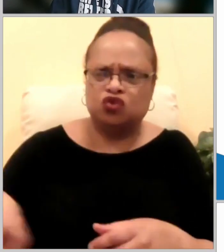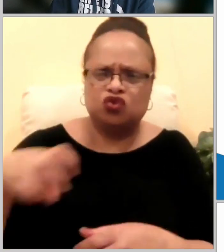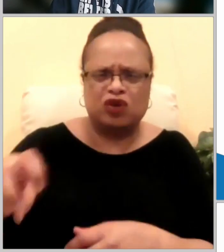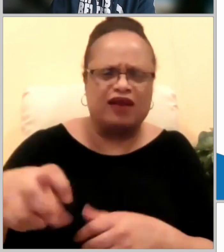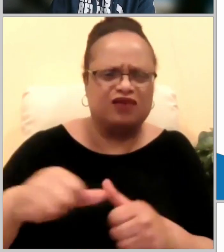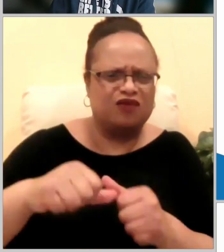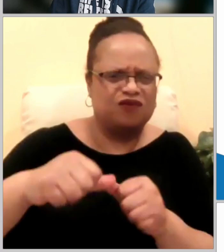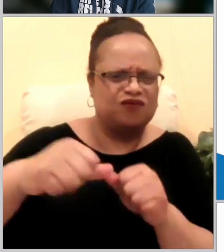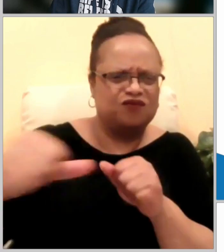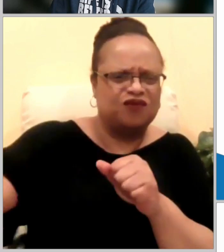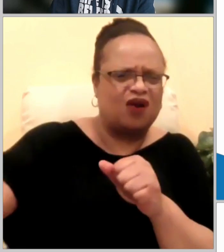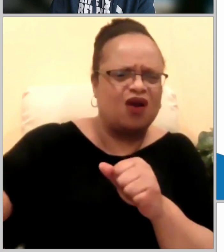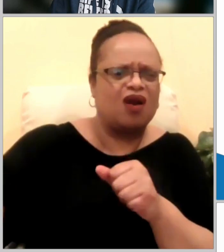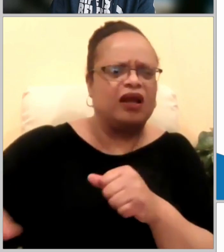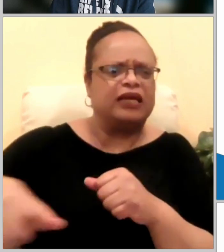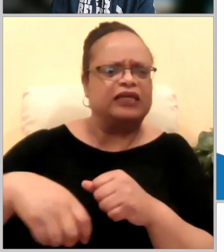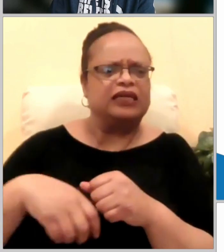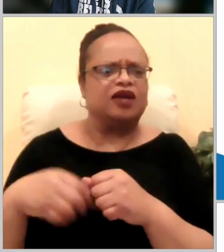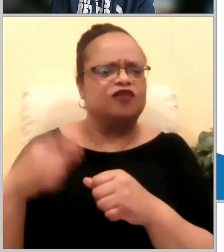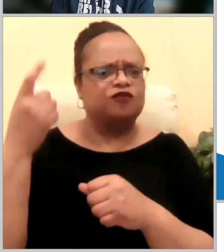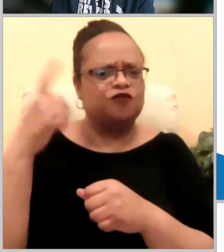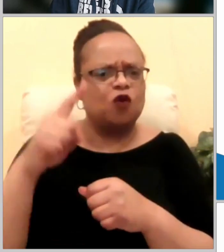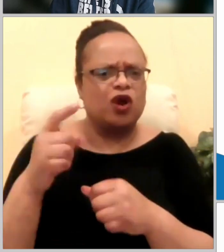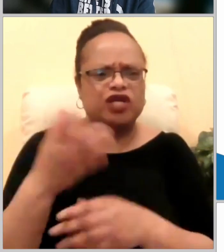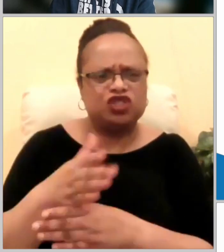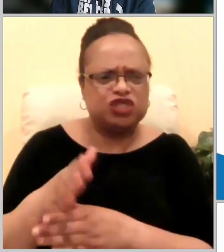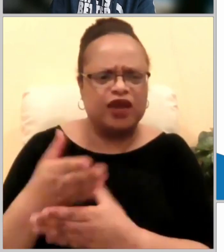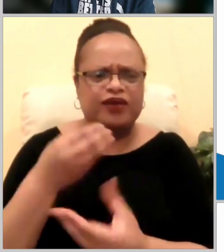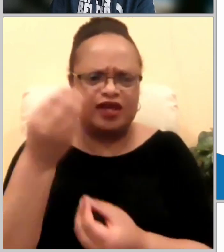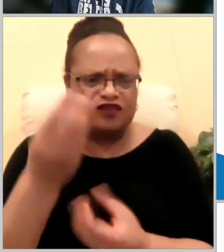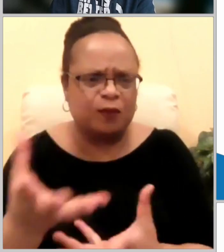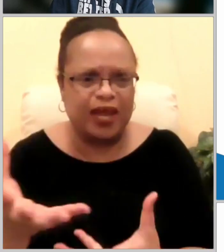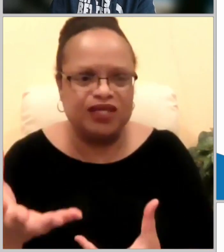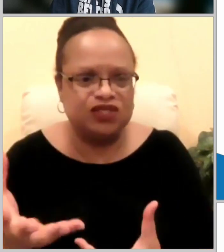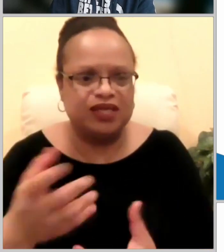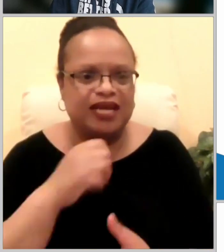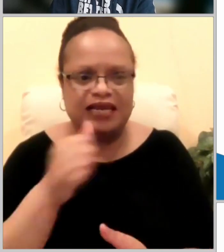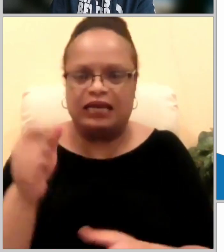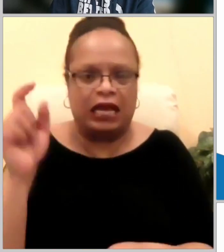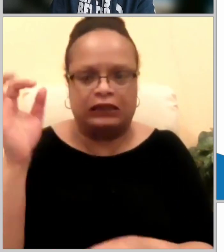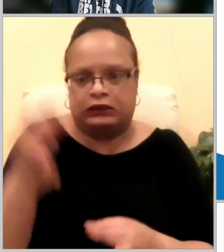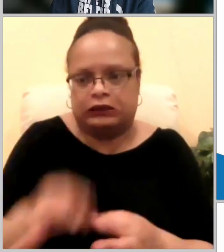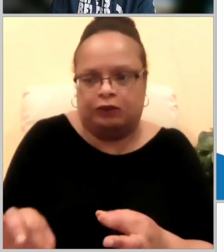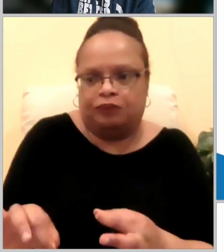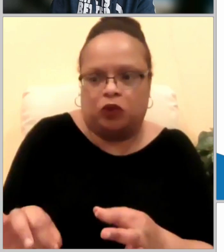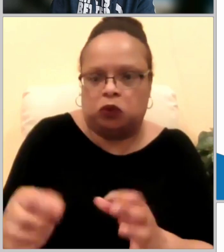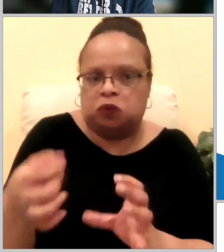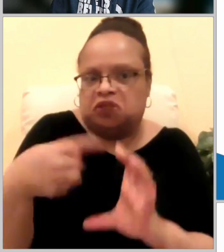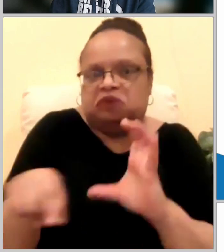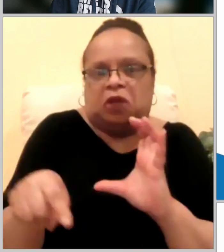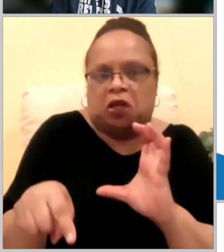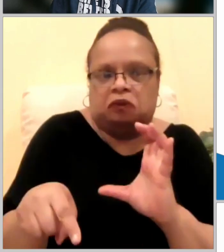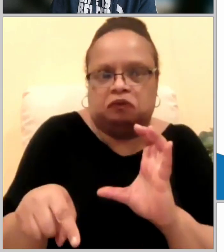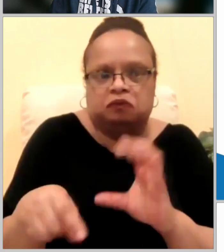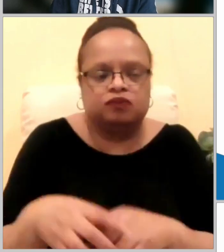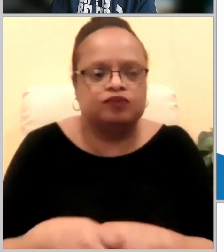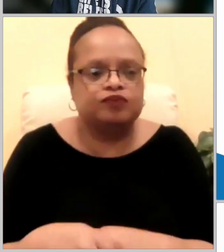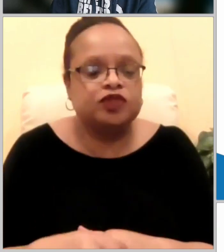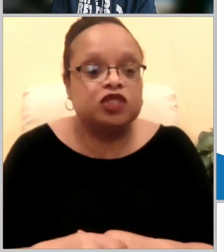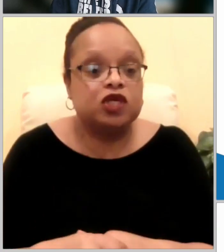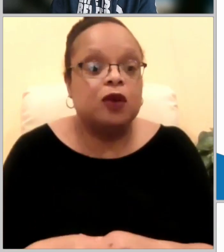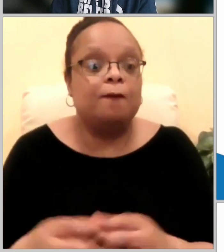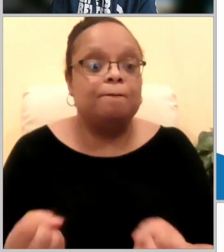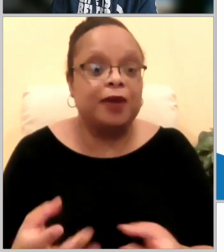is to share such news but it's so unfortunate that so many people use this convenience